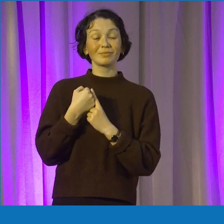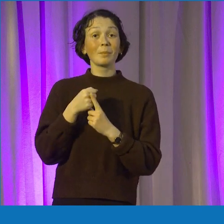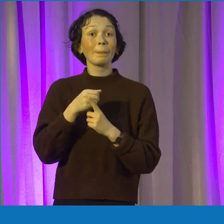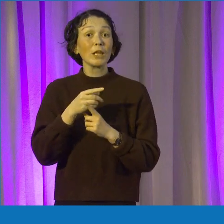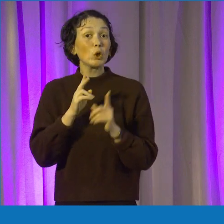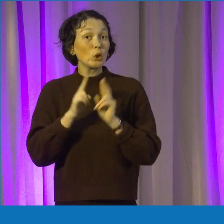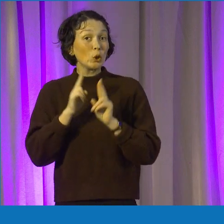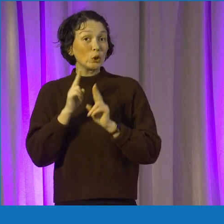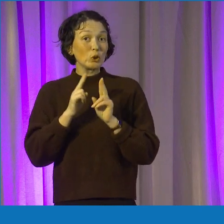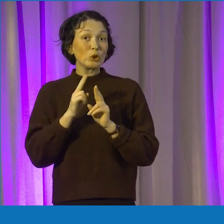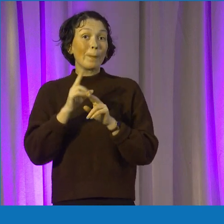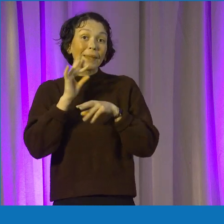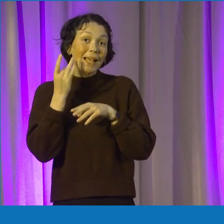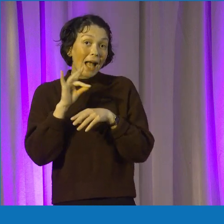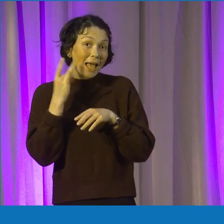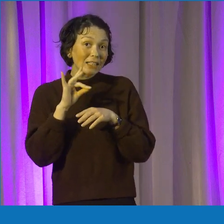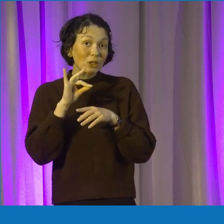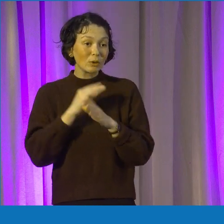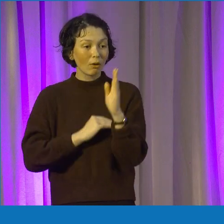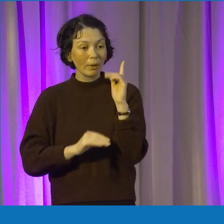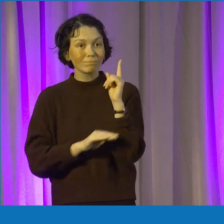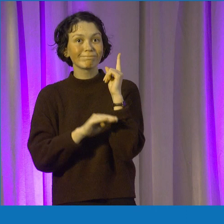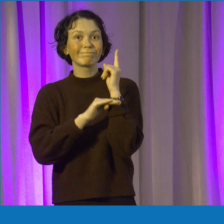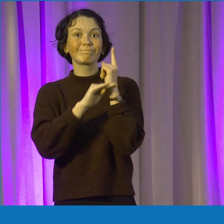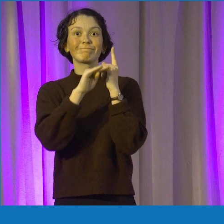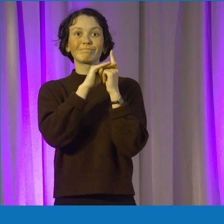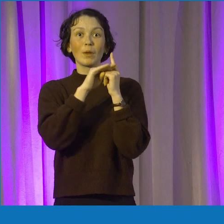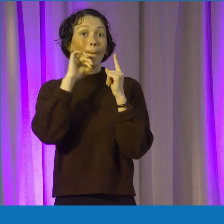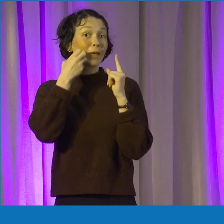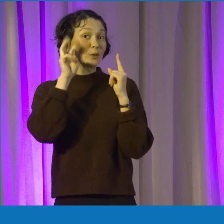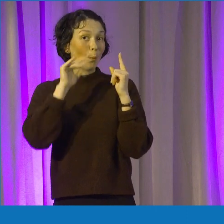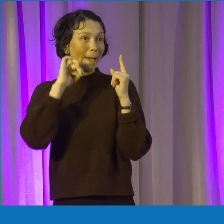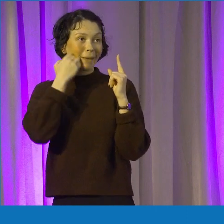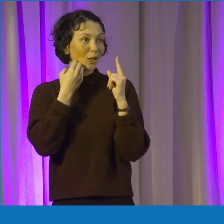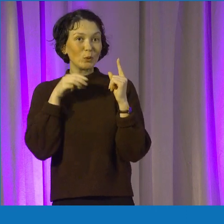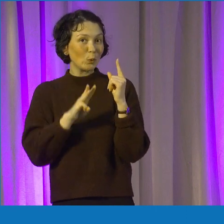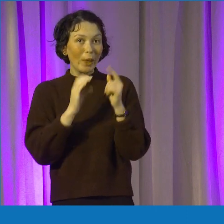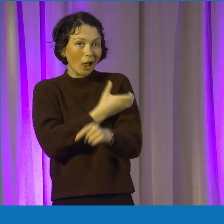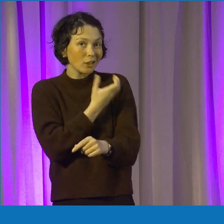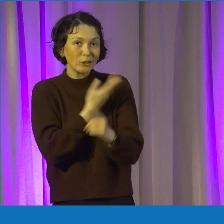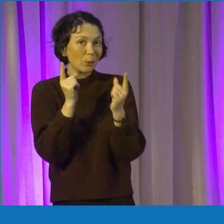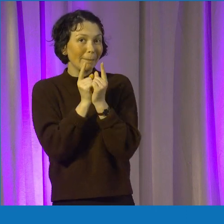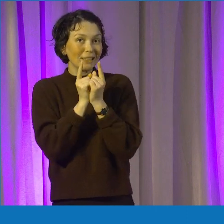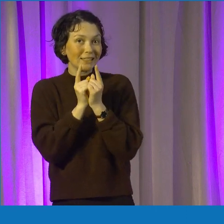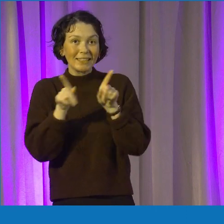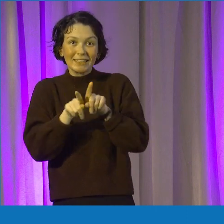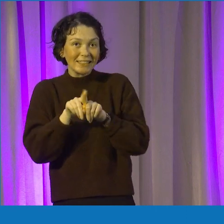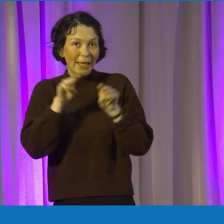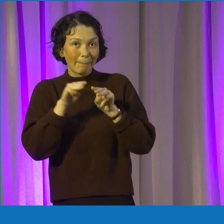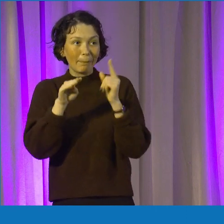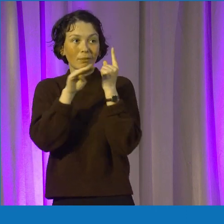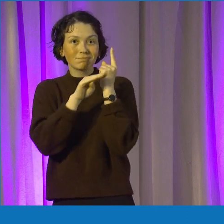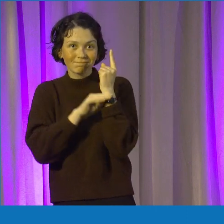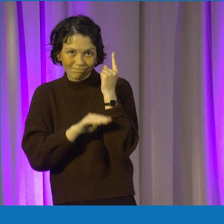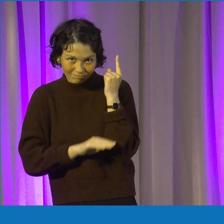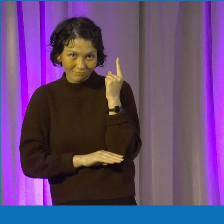because when you're on the way down, you're probably going to meet the same people. Absolutely. No, and in that regard, and in the interest of kind